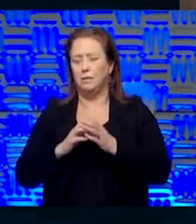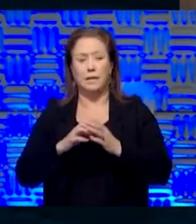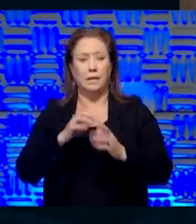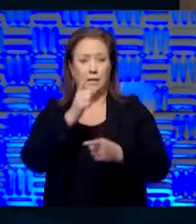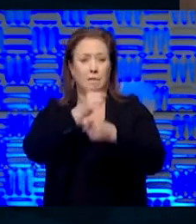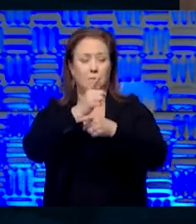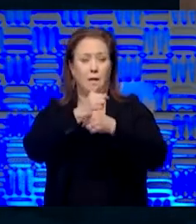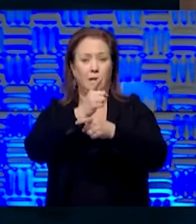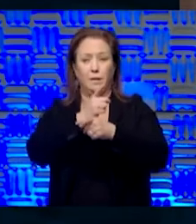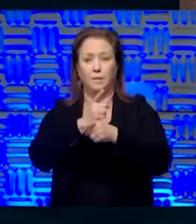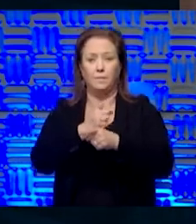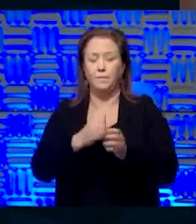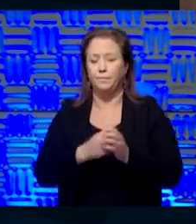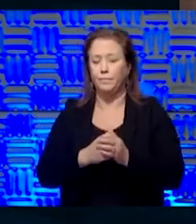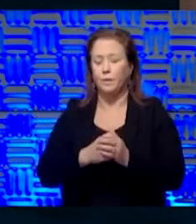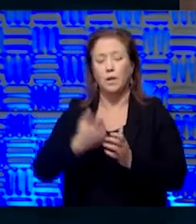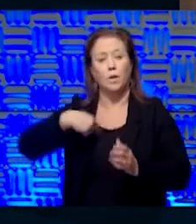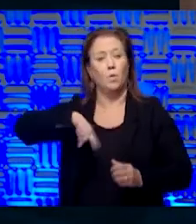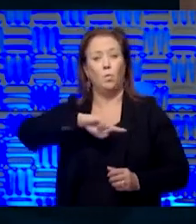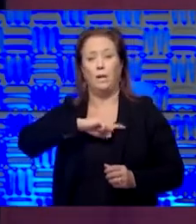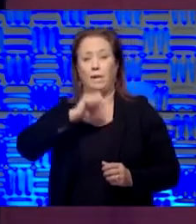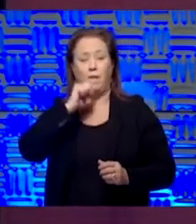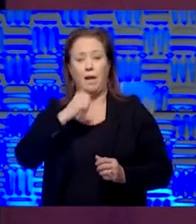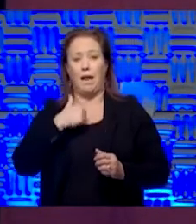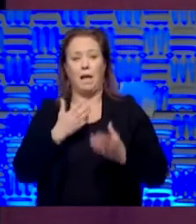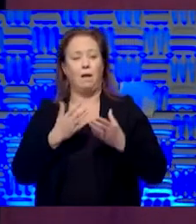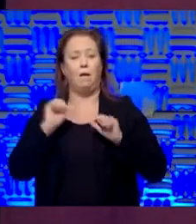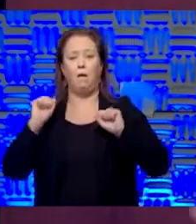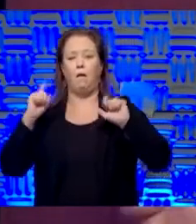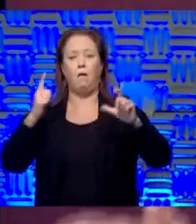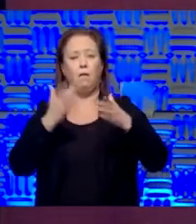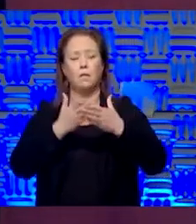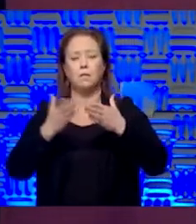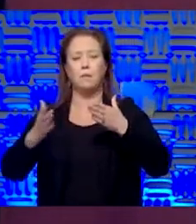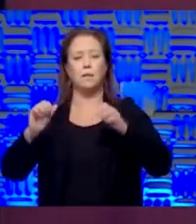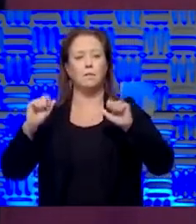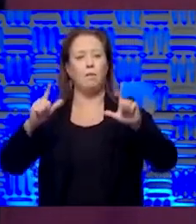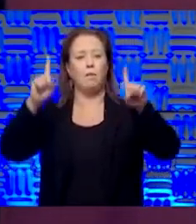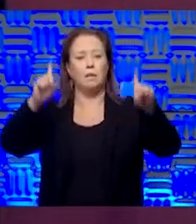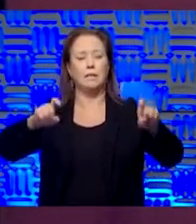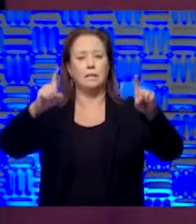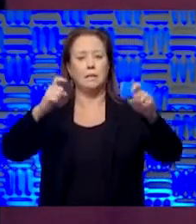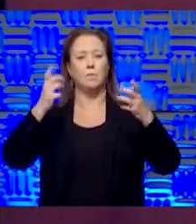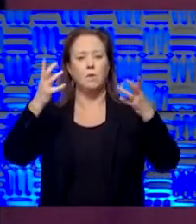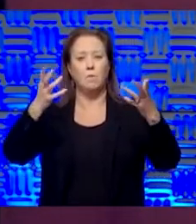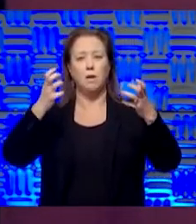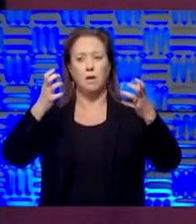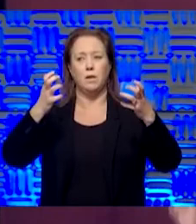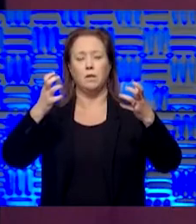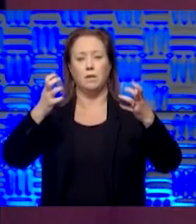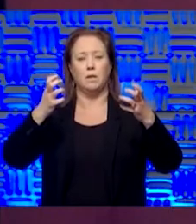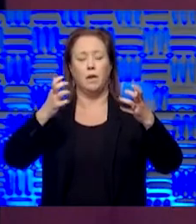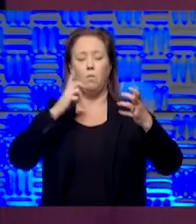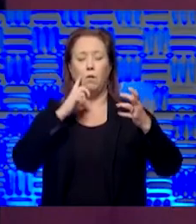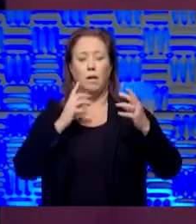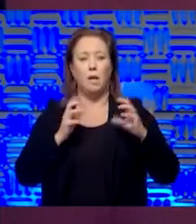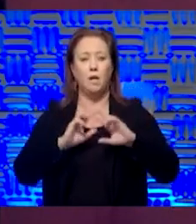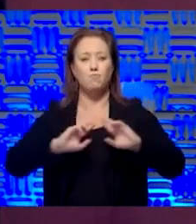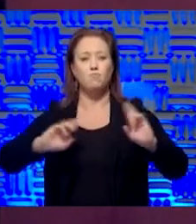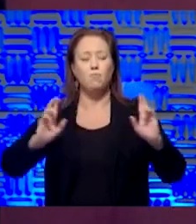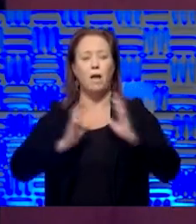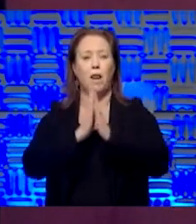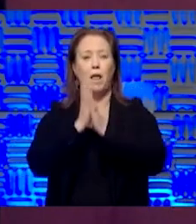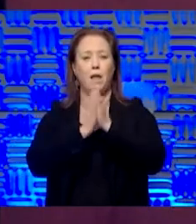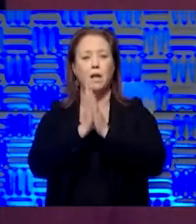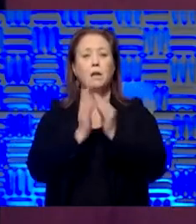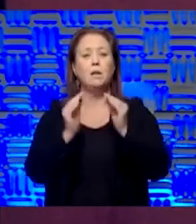got a lot of it ordered. We, we, we have not had all the supplies to do all the tests we wanted historically, and we're ramping up and we'll have a lot more